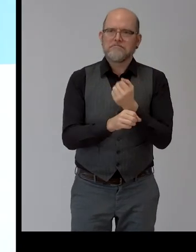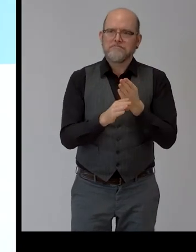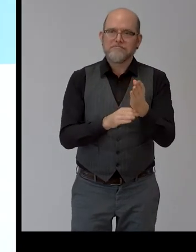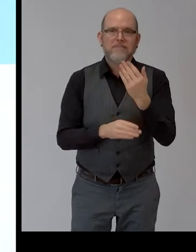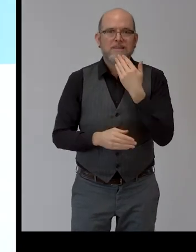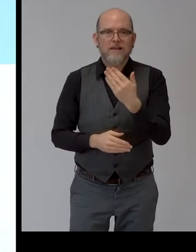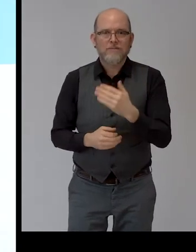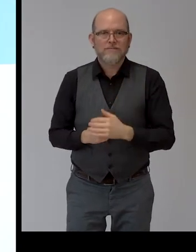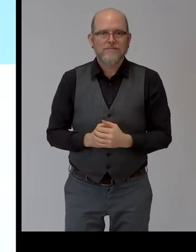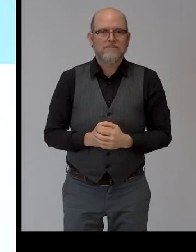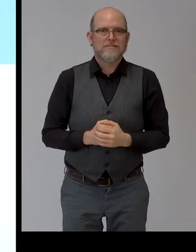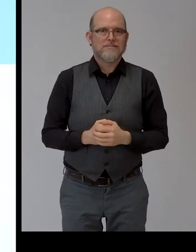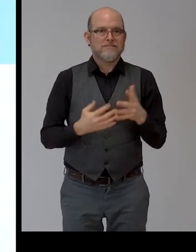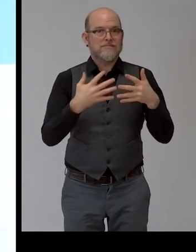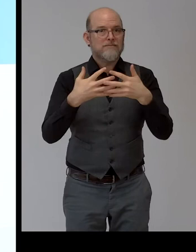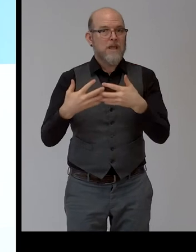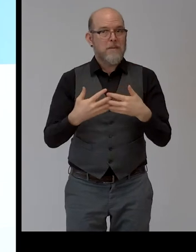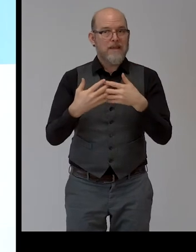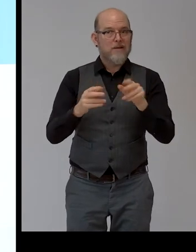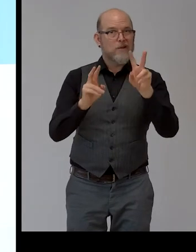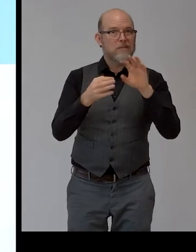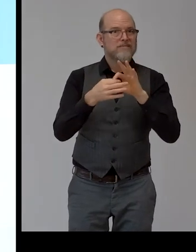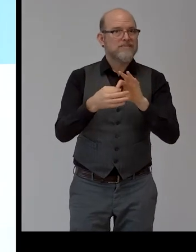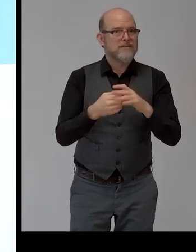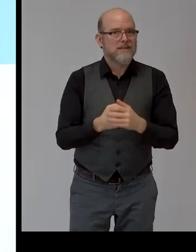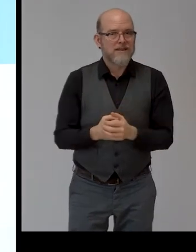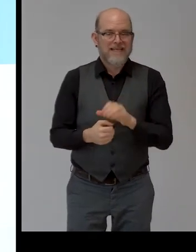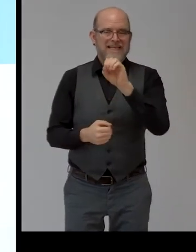United States of America with the SEED organization, please.